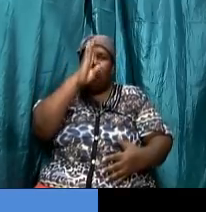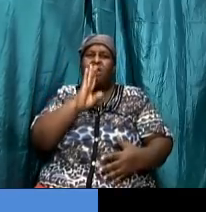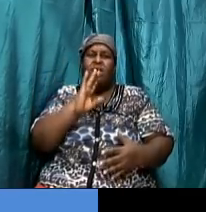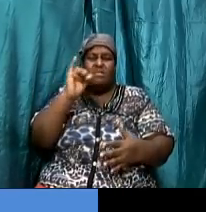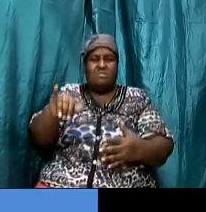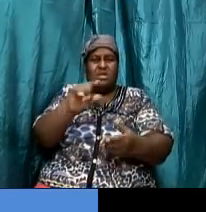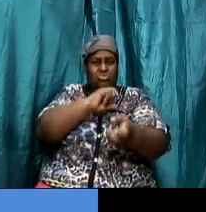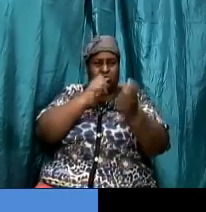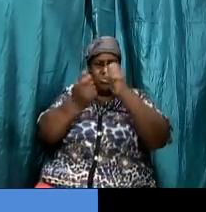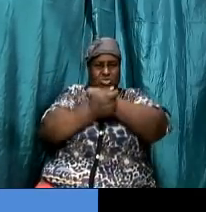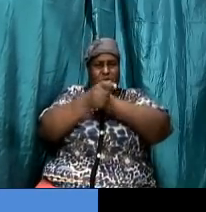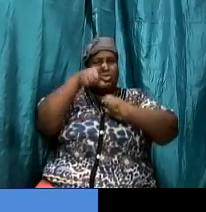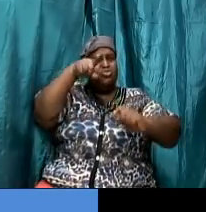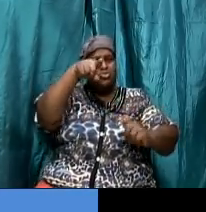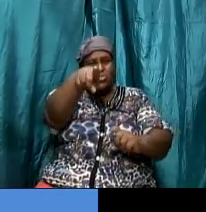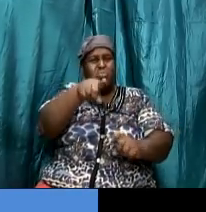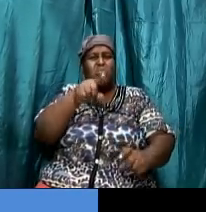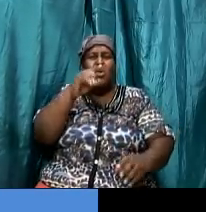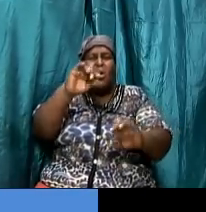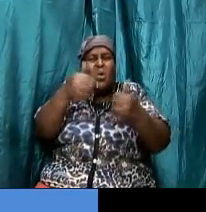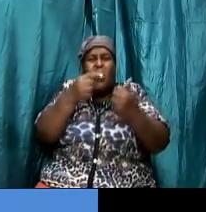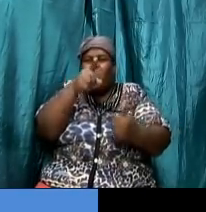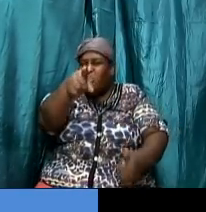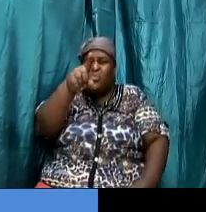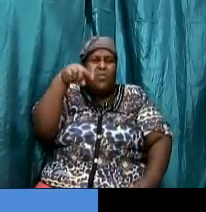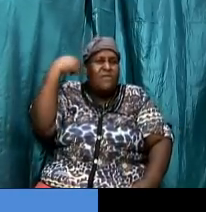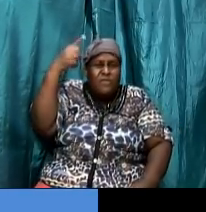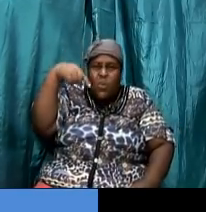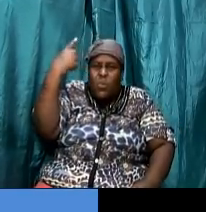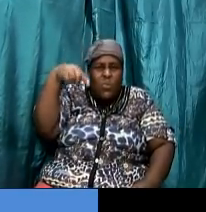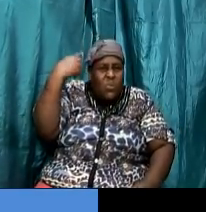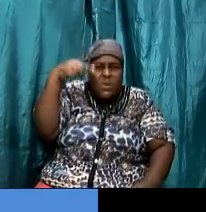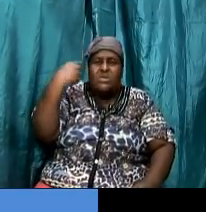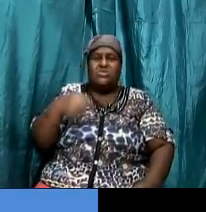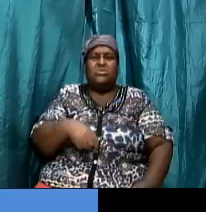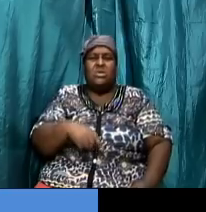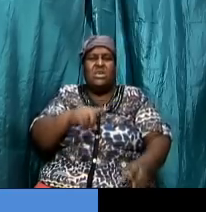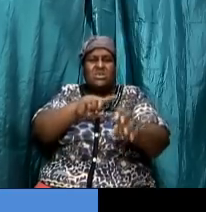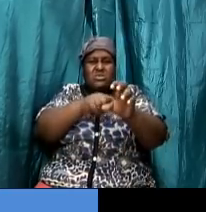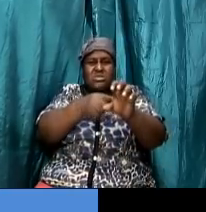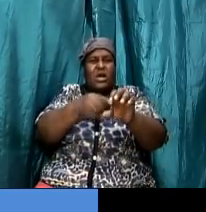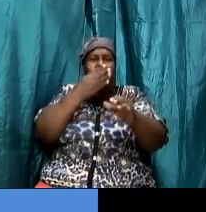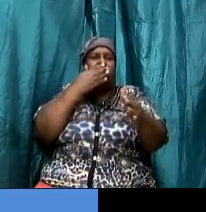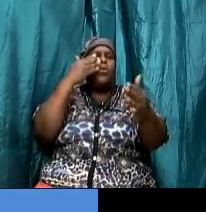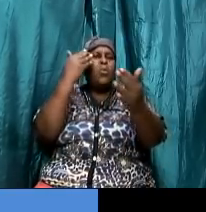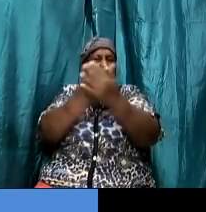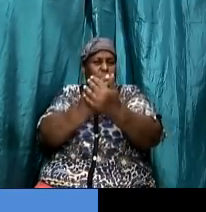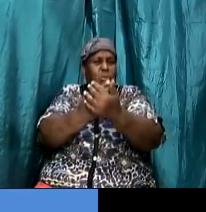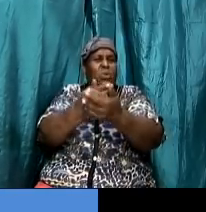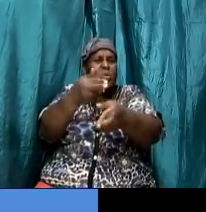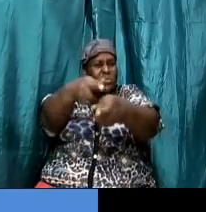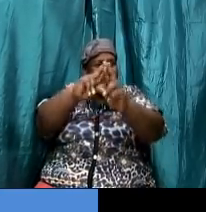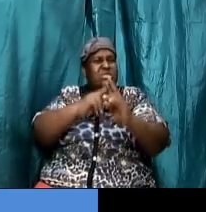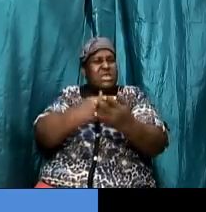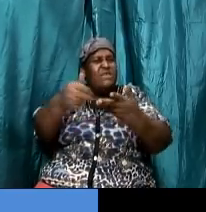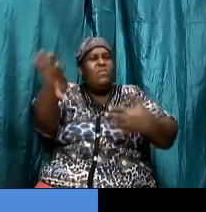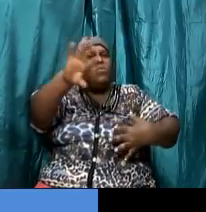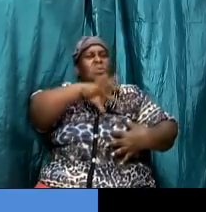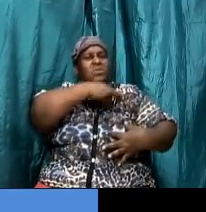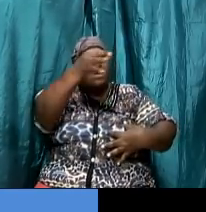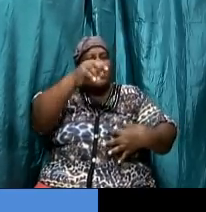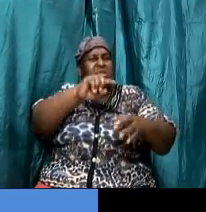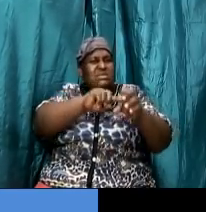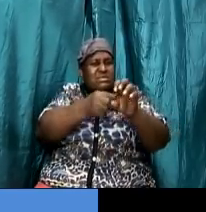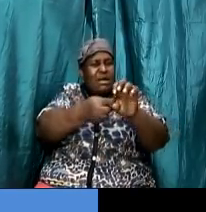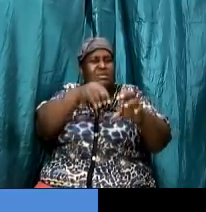so how are you so foolish so you start out good you get the holy ghost you started in the